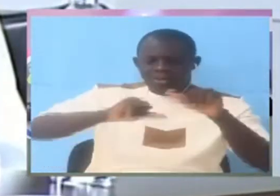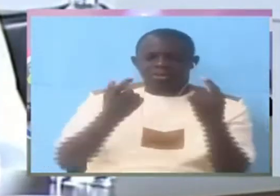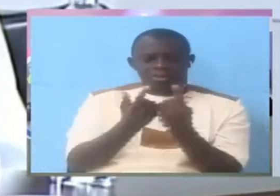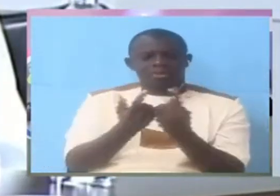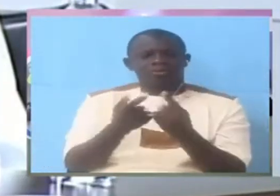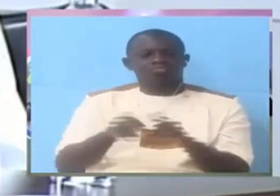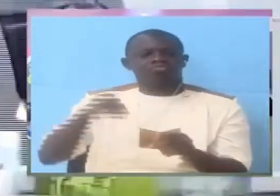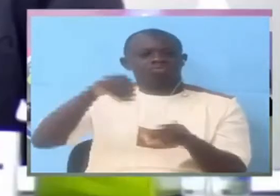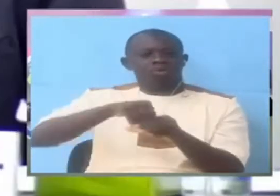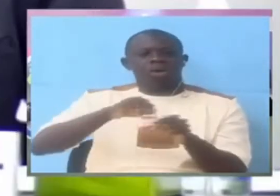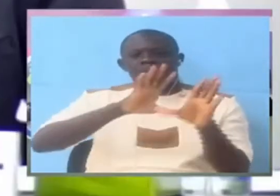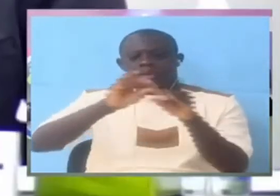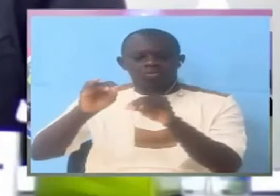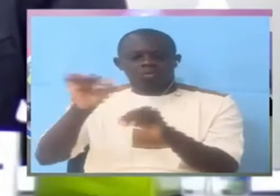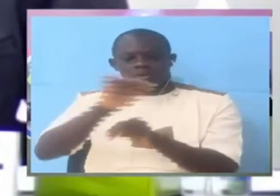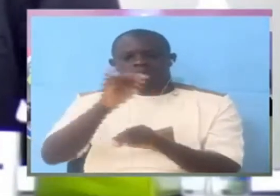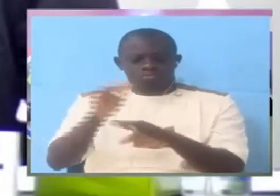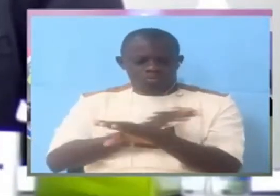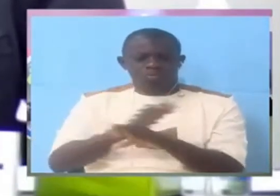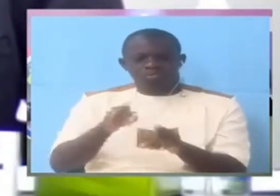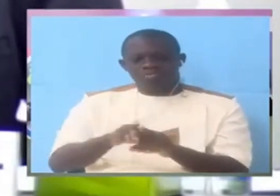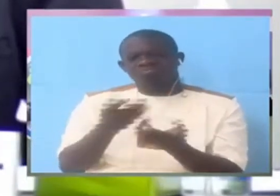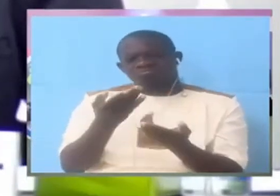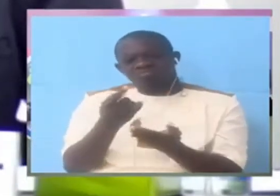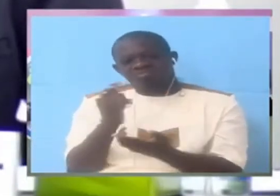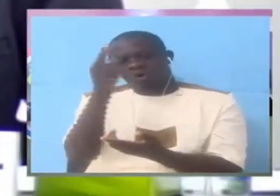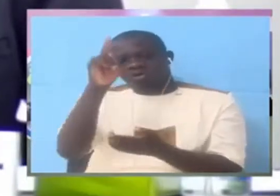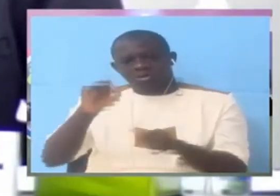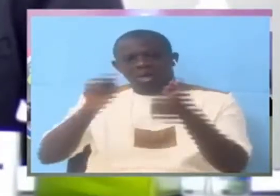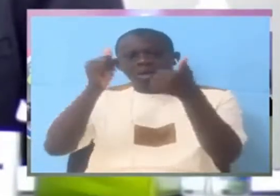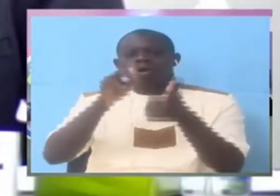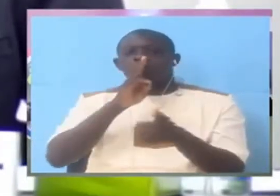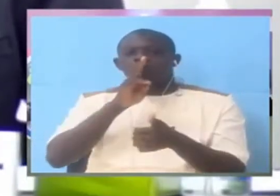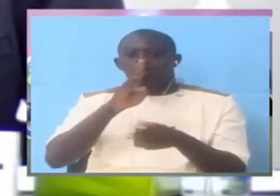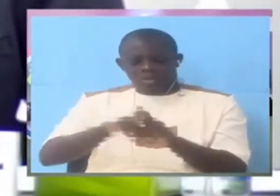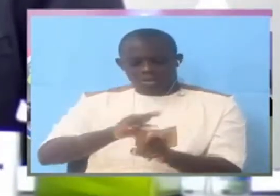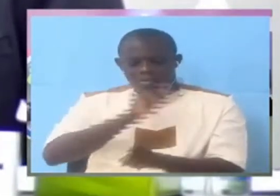Including activities that may have been initially started by counter-experienage.